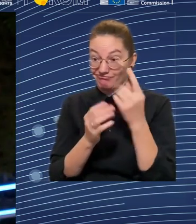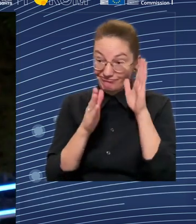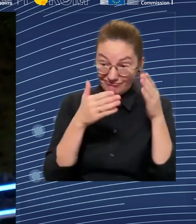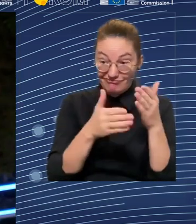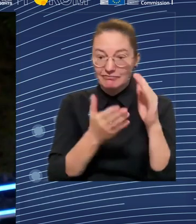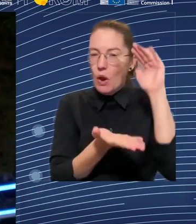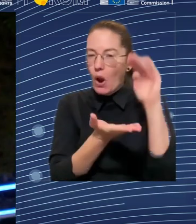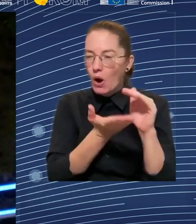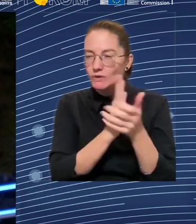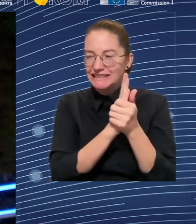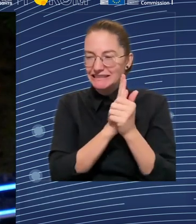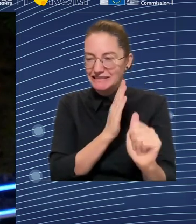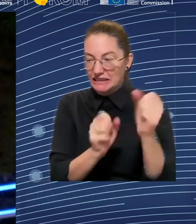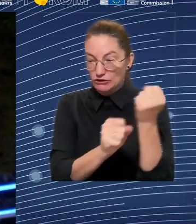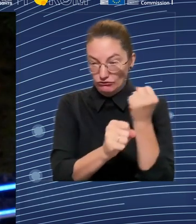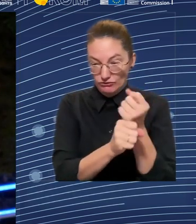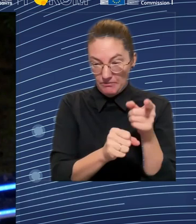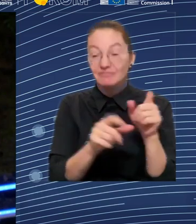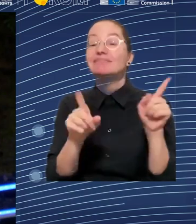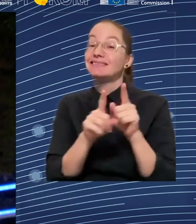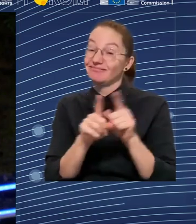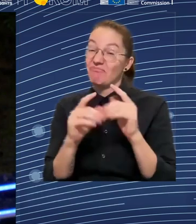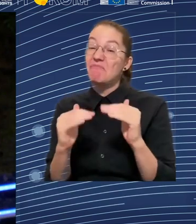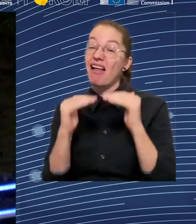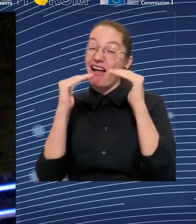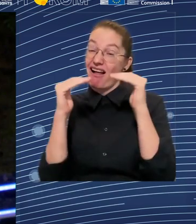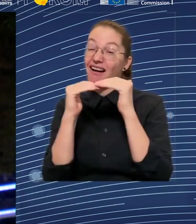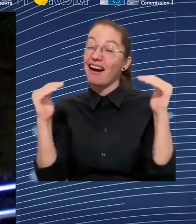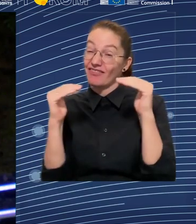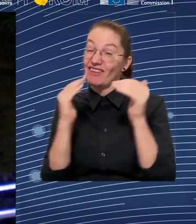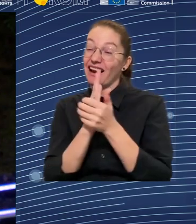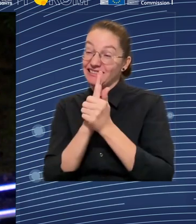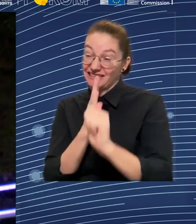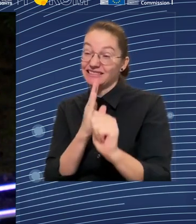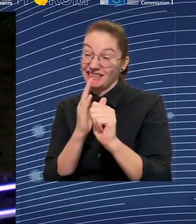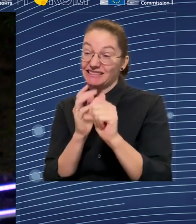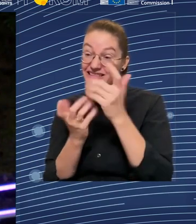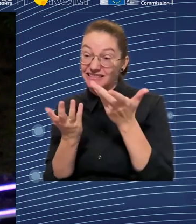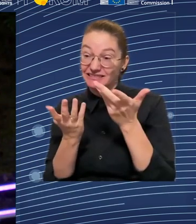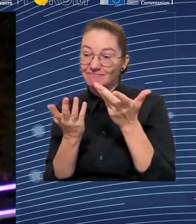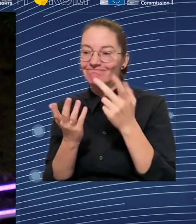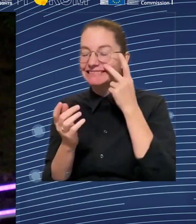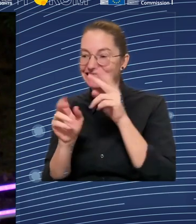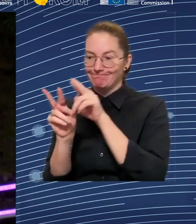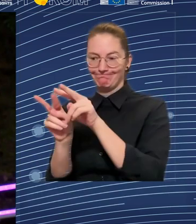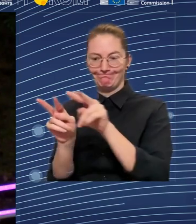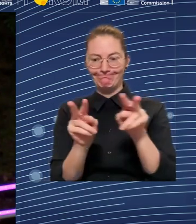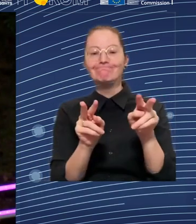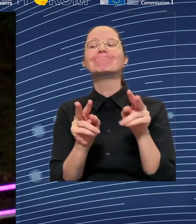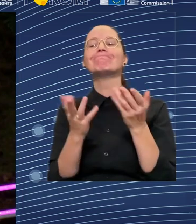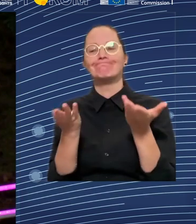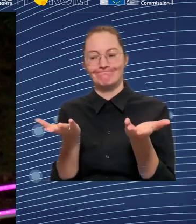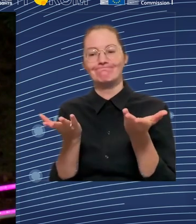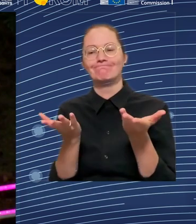questions. Now, of course, I think Sarah is quite right. I mean, we are seeing sort of skill shortages